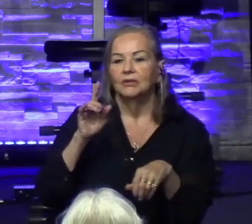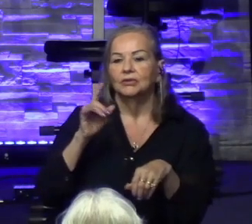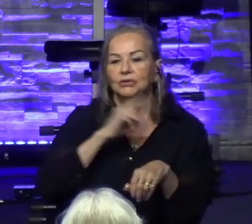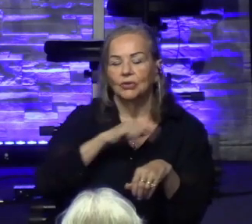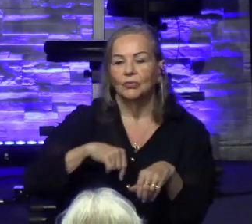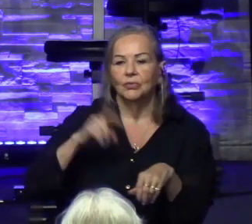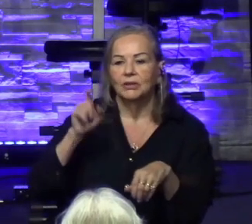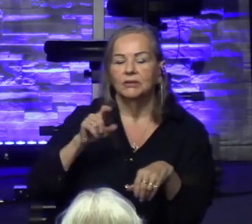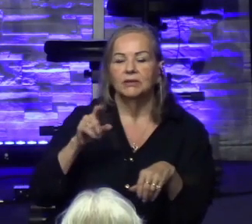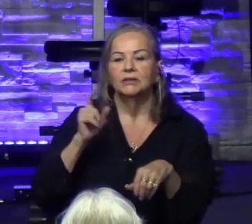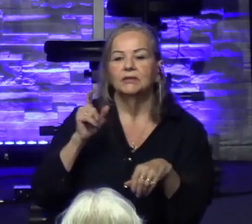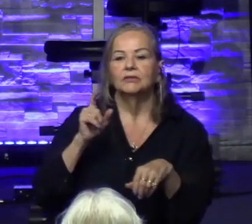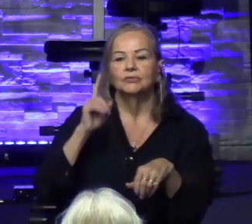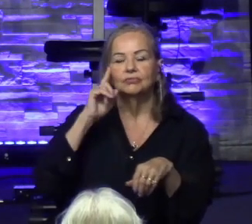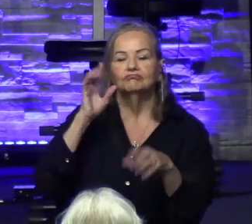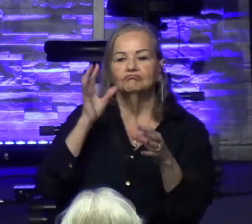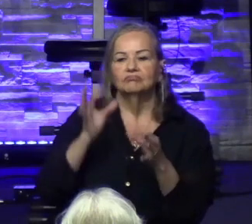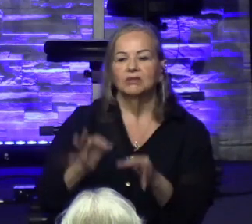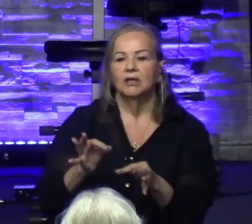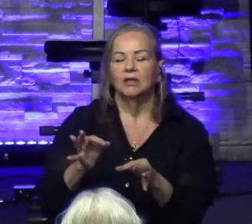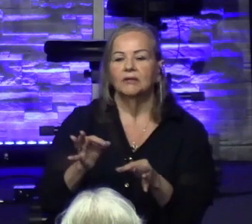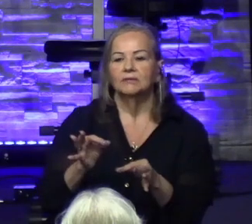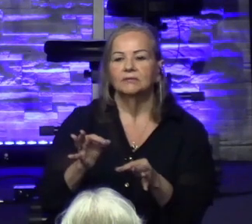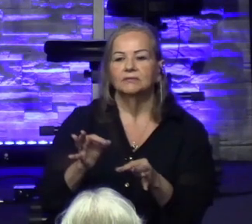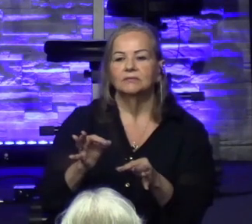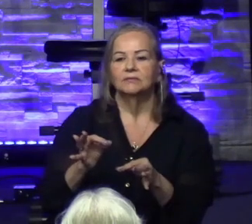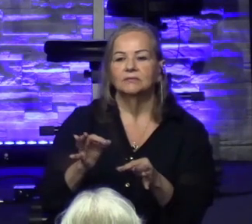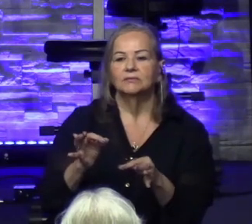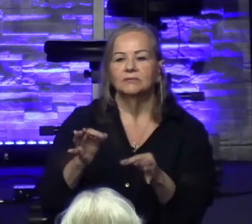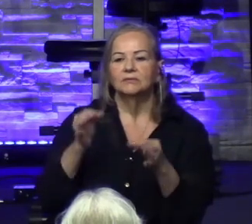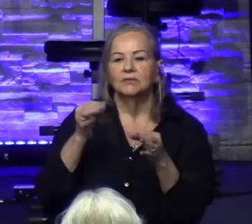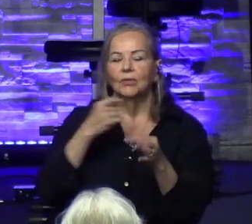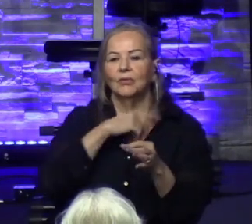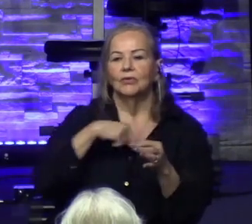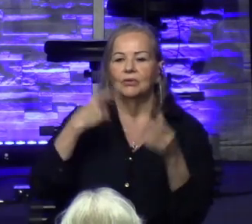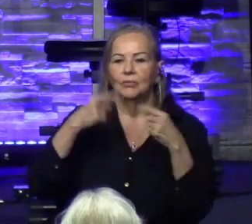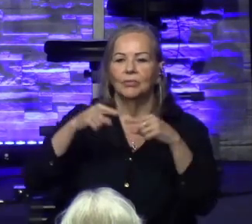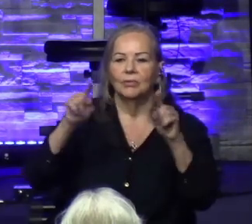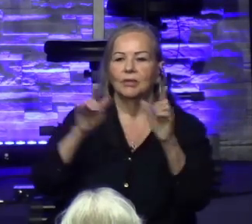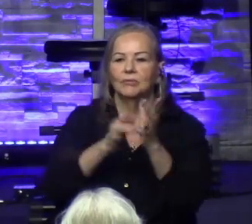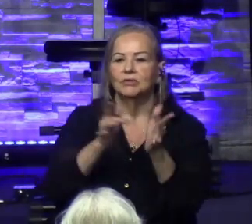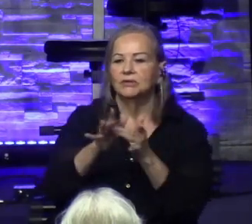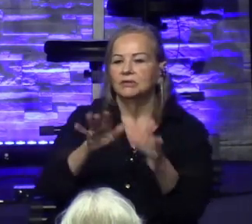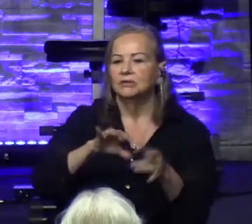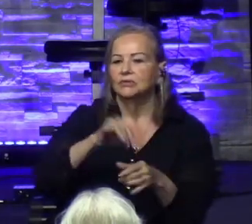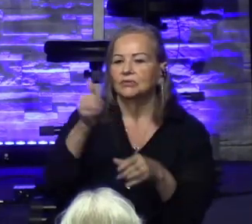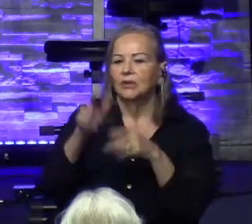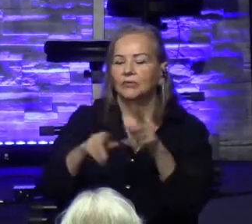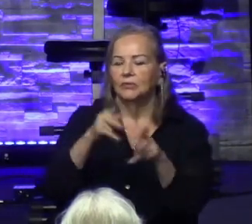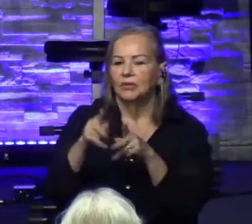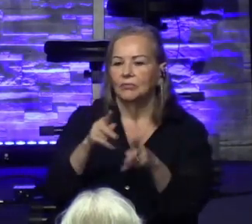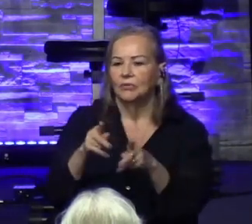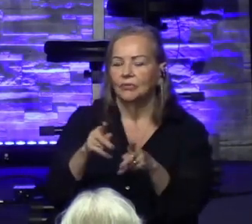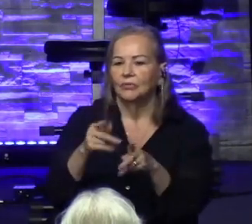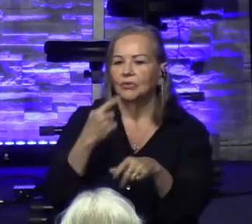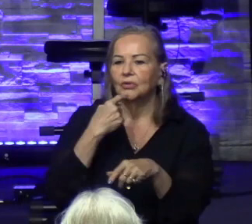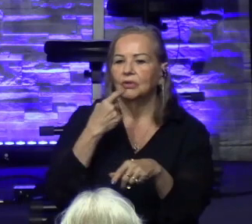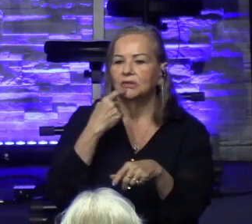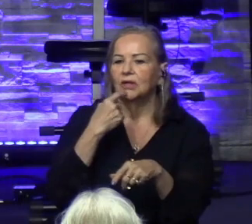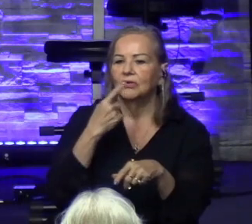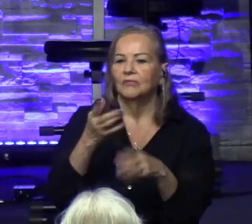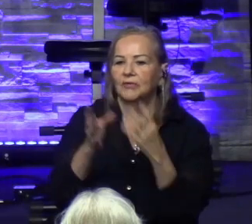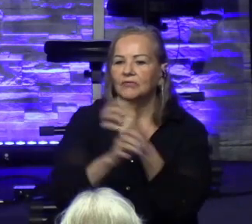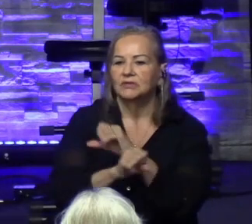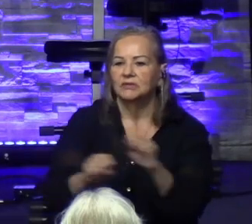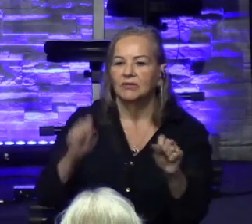to help them build that relationship with the Lord, to help them build that connectedness with the Lord. And my